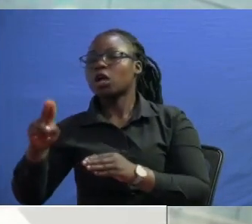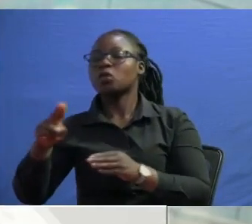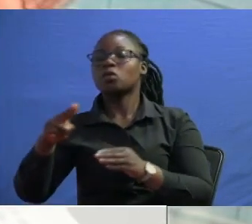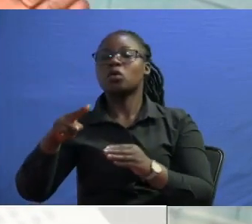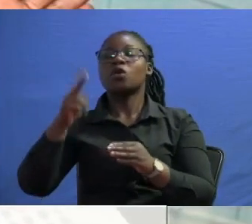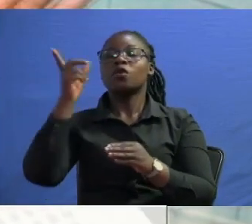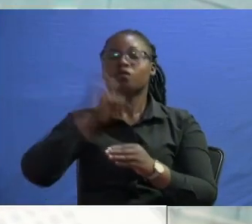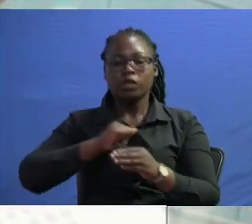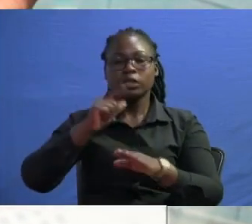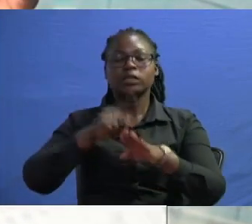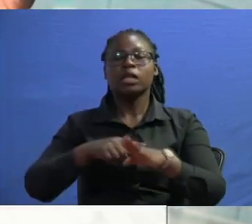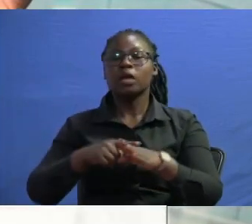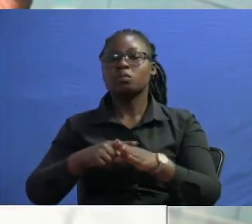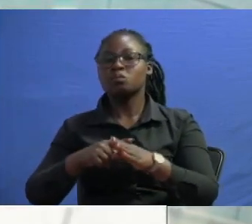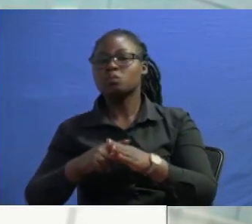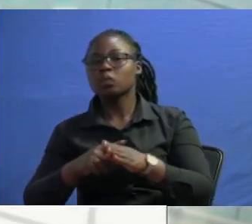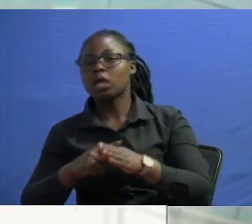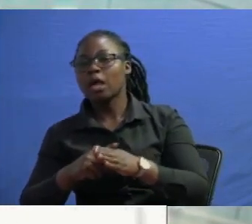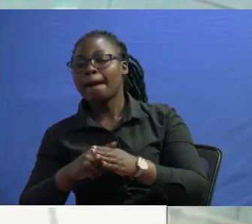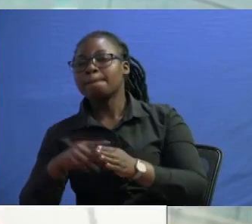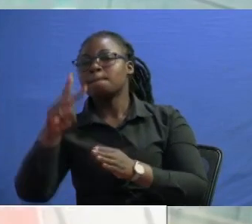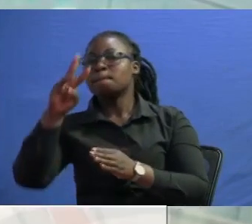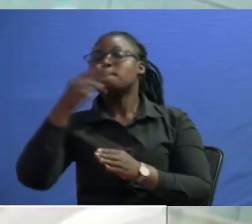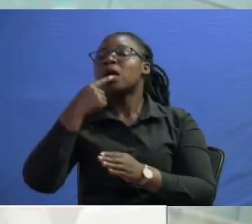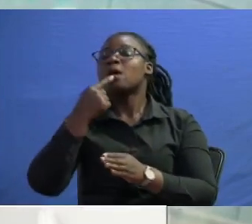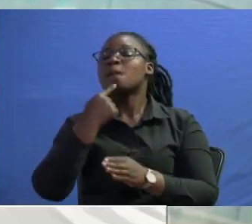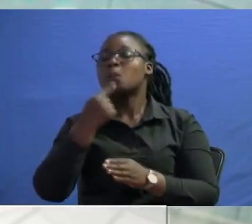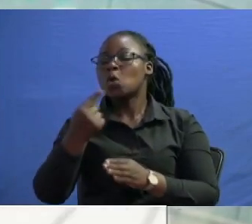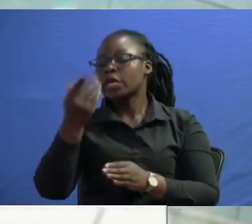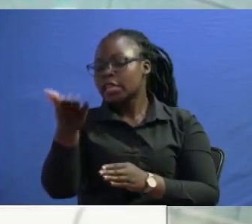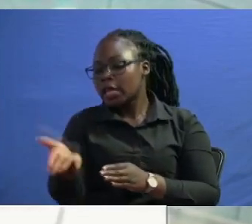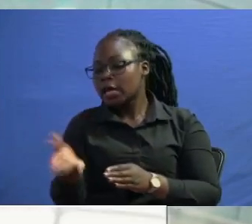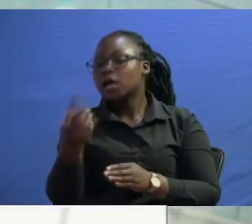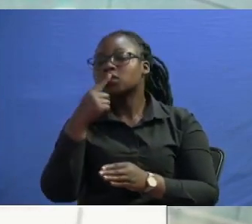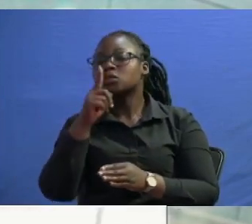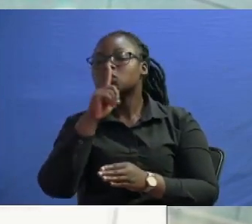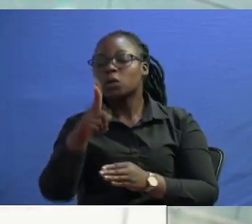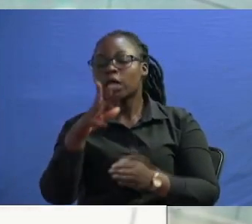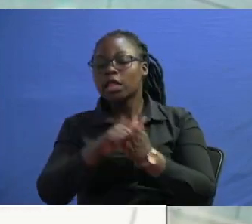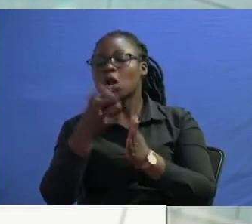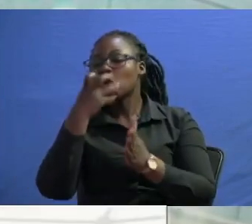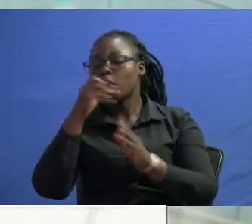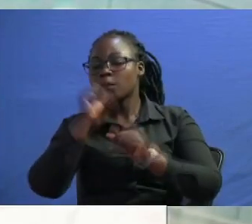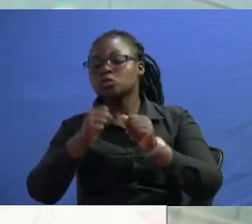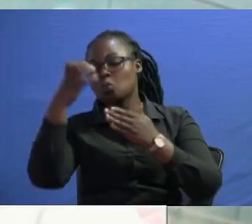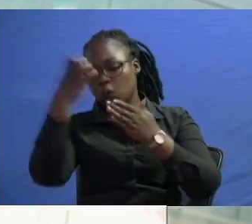to be in politics all right that's how it ended so be sure that odm is going to end but